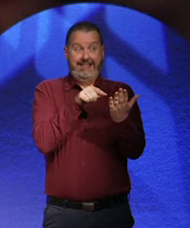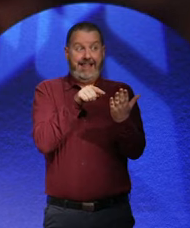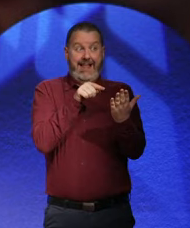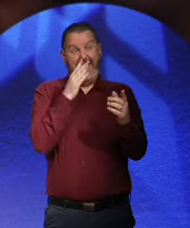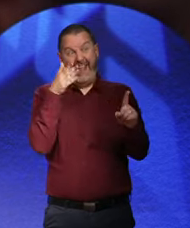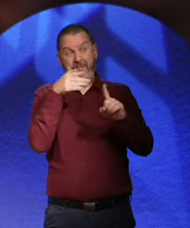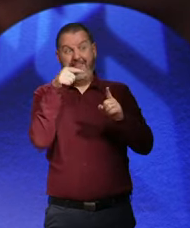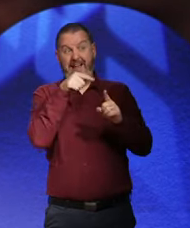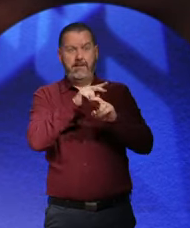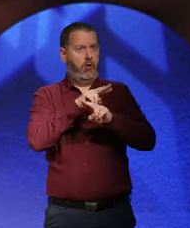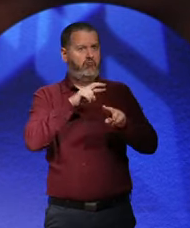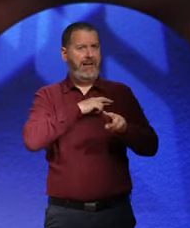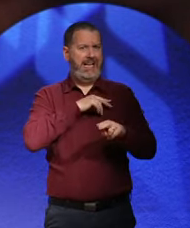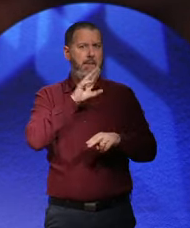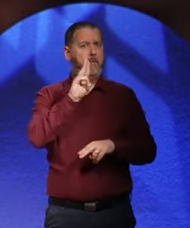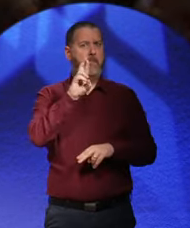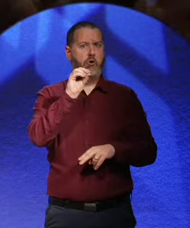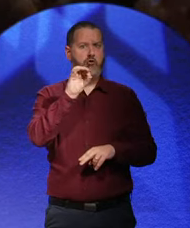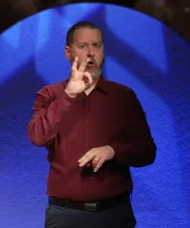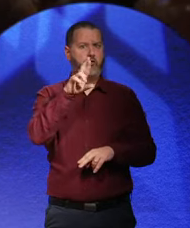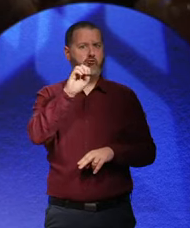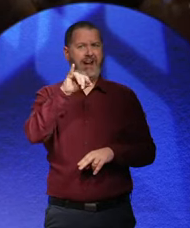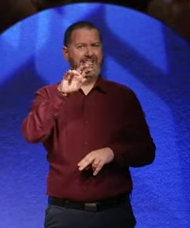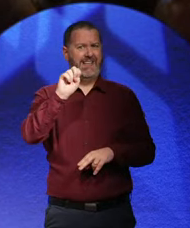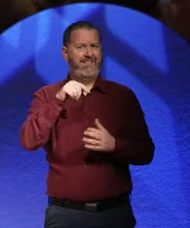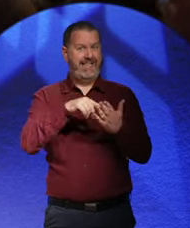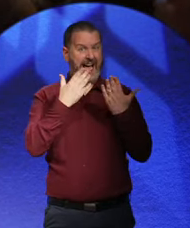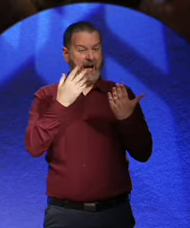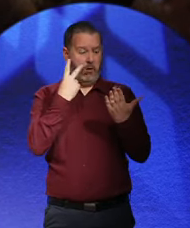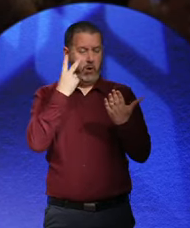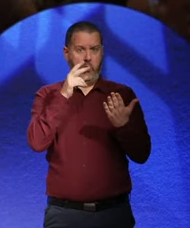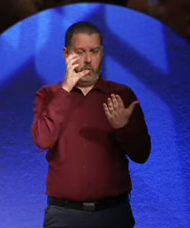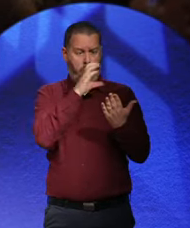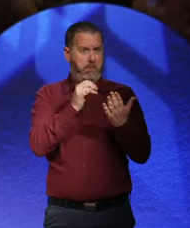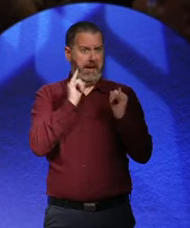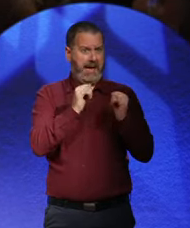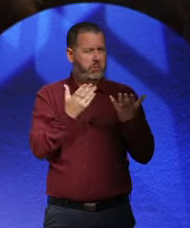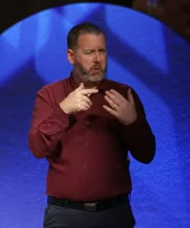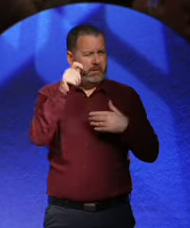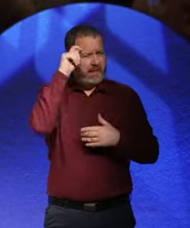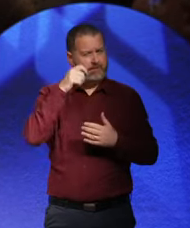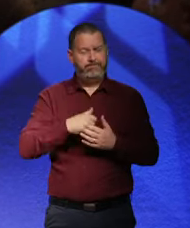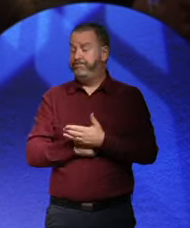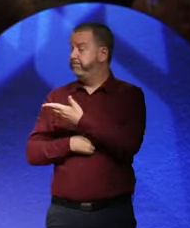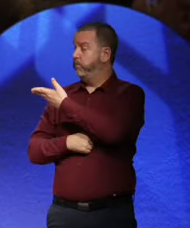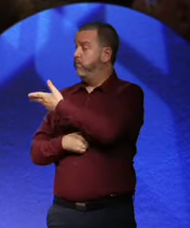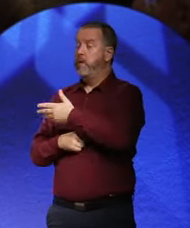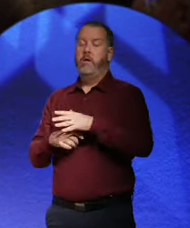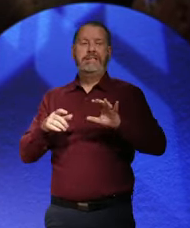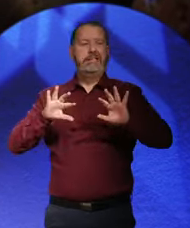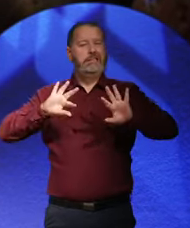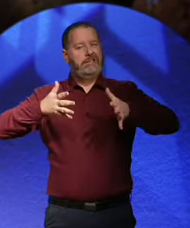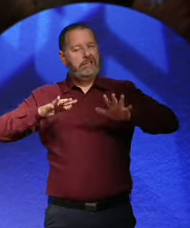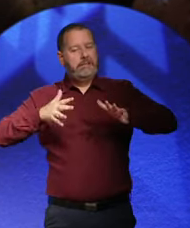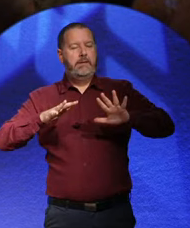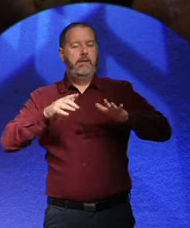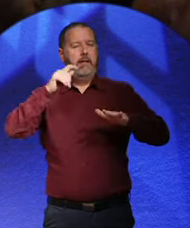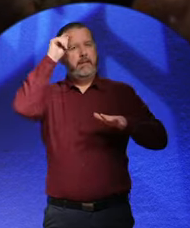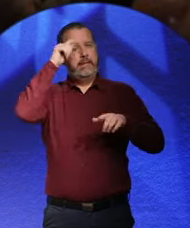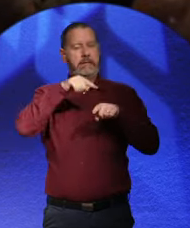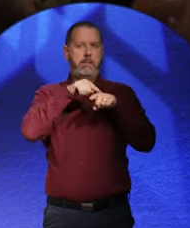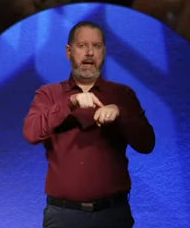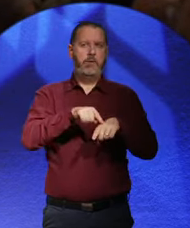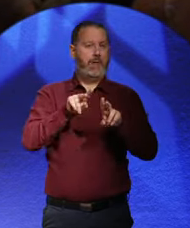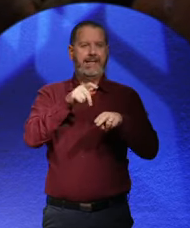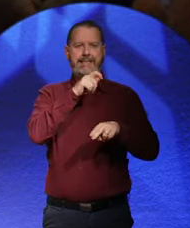at all. Yeah. I think that it was segmented, you know, I think that it's too easy to make